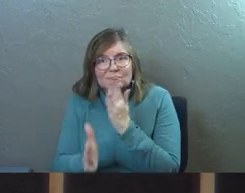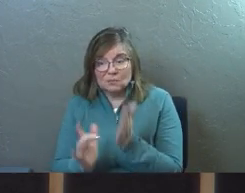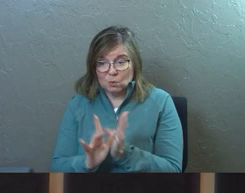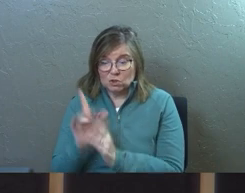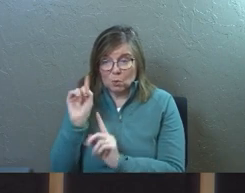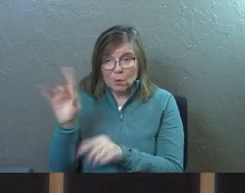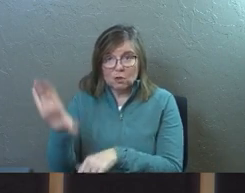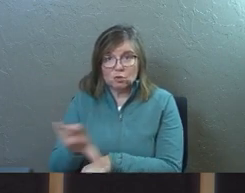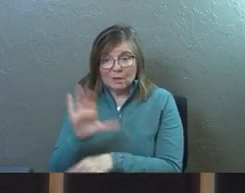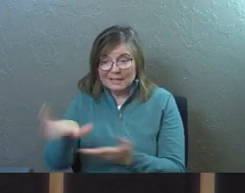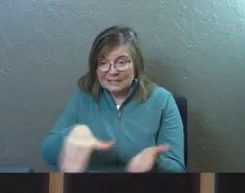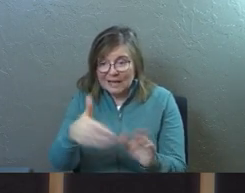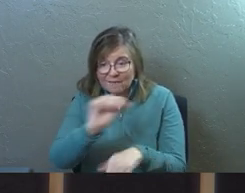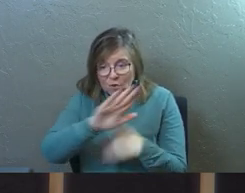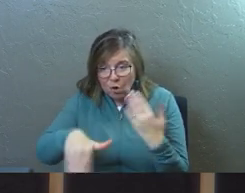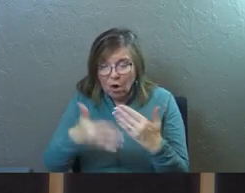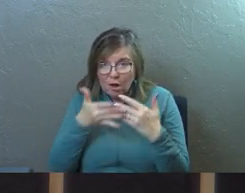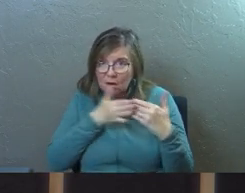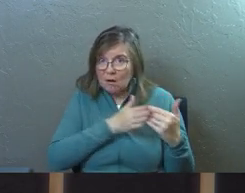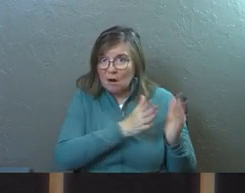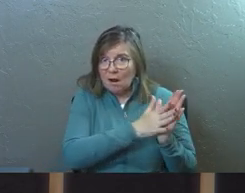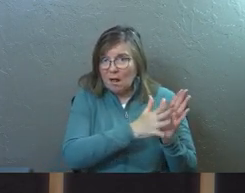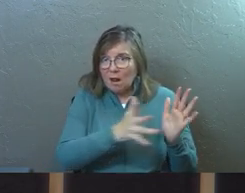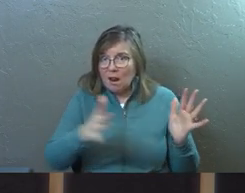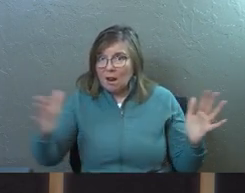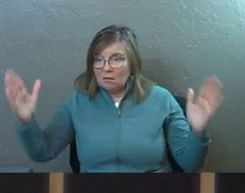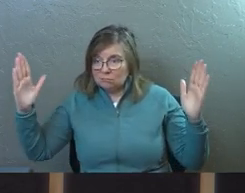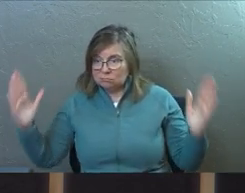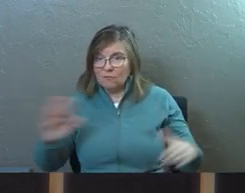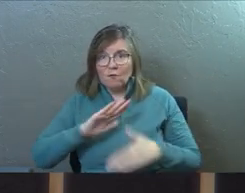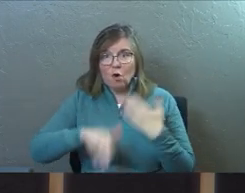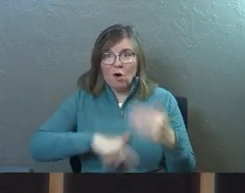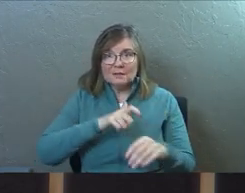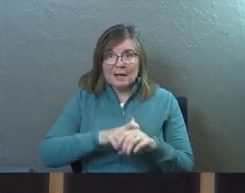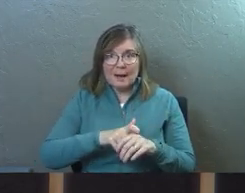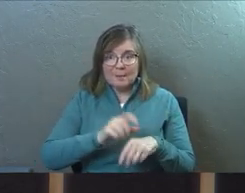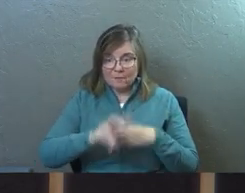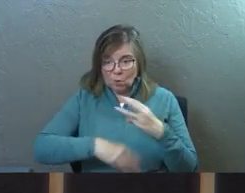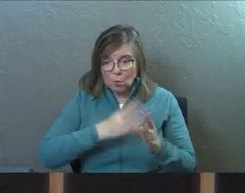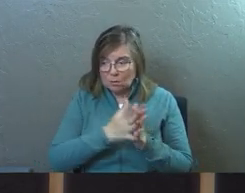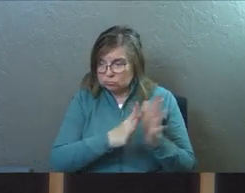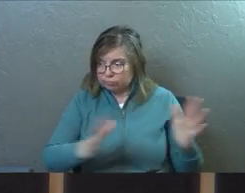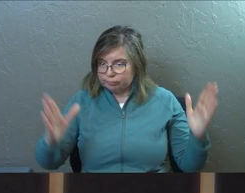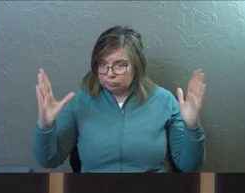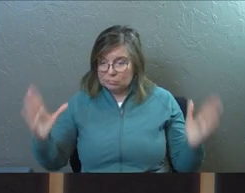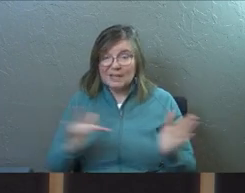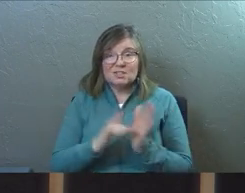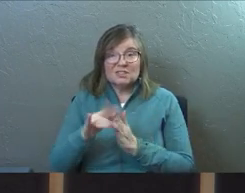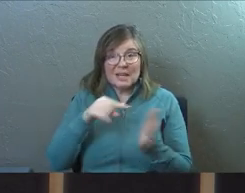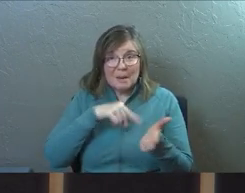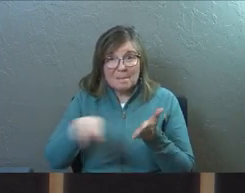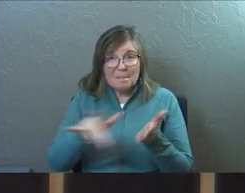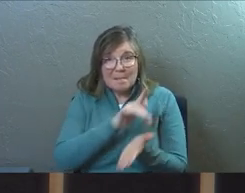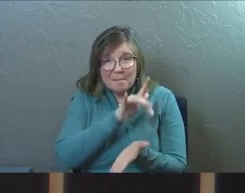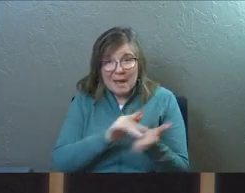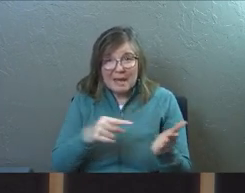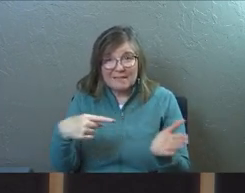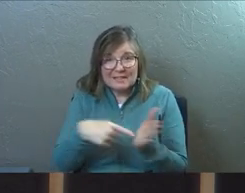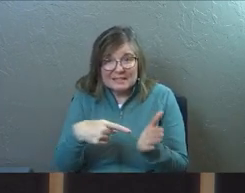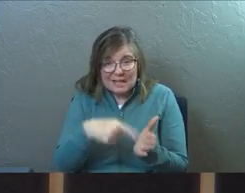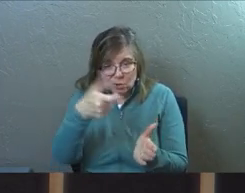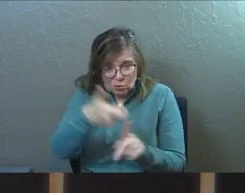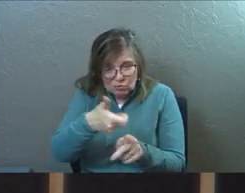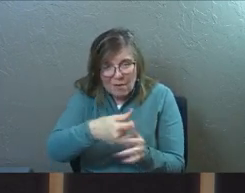went to the cross, he died for all the sins of all humanity for all time. And if Jesus paid the debt that you owed for